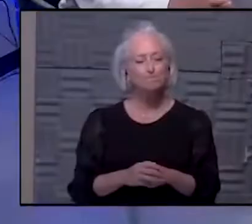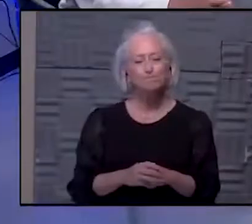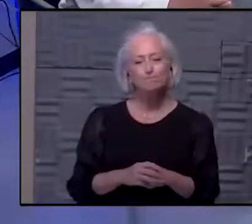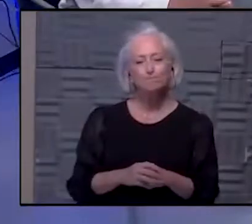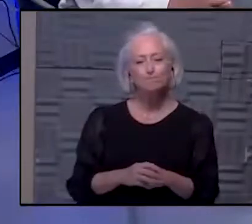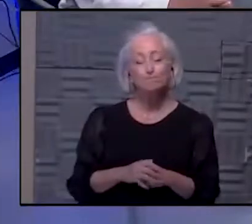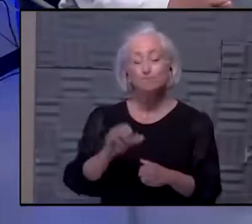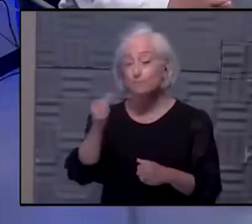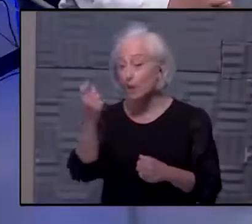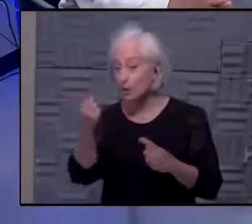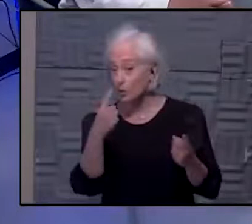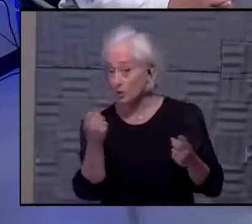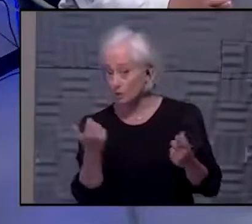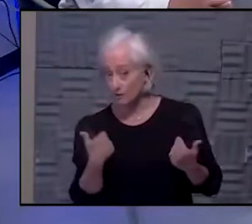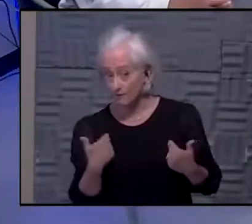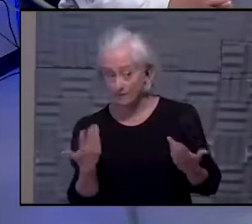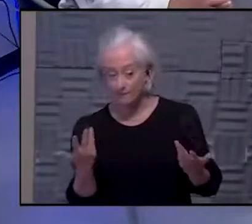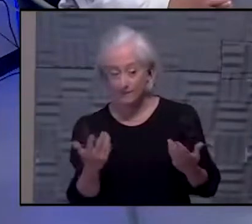There's another question out there.